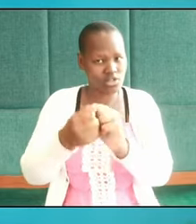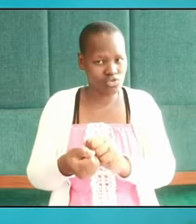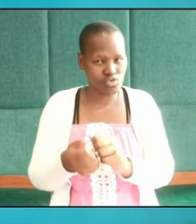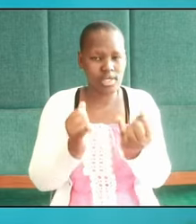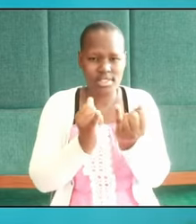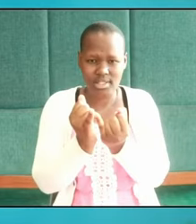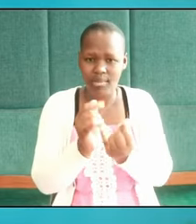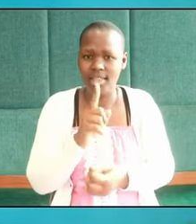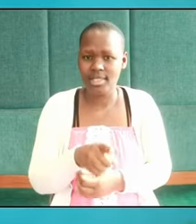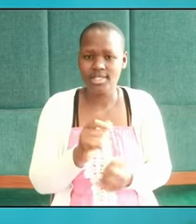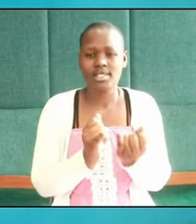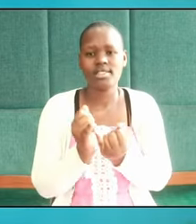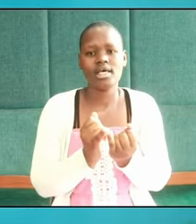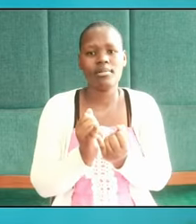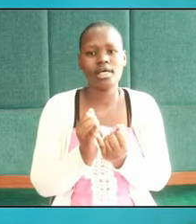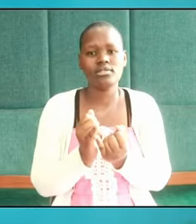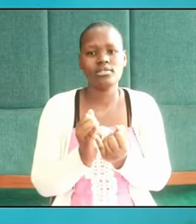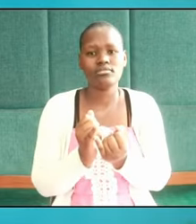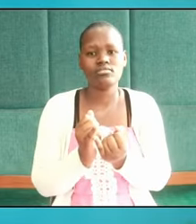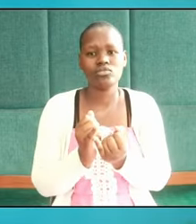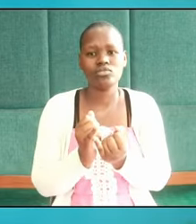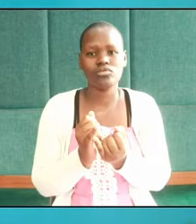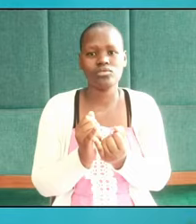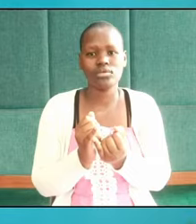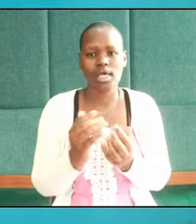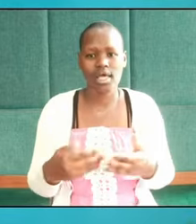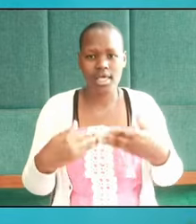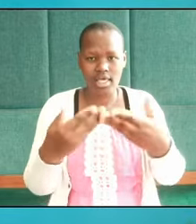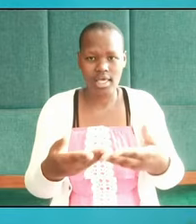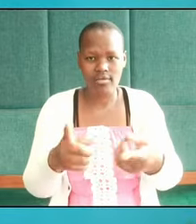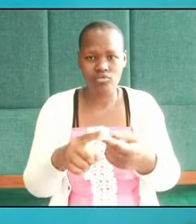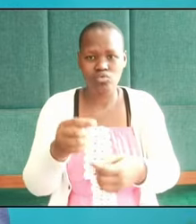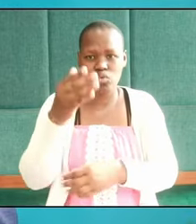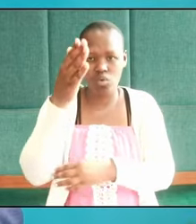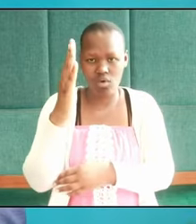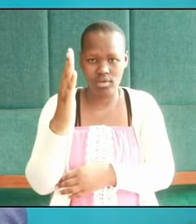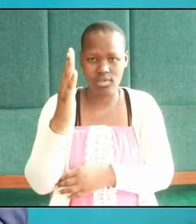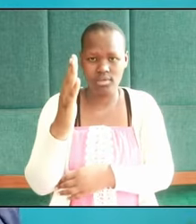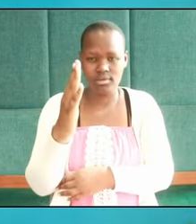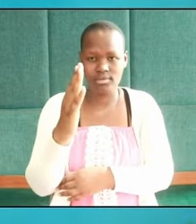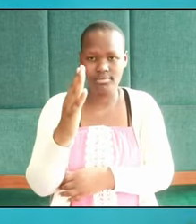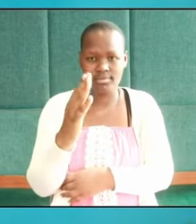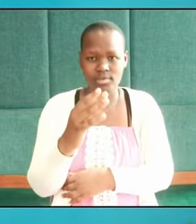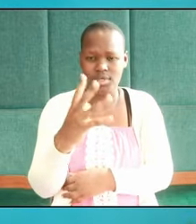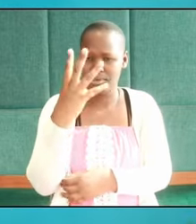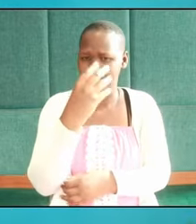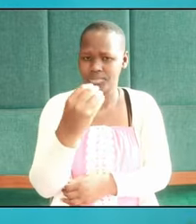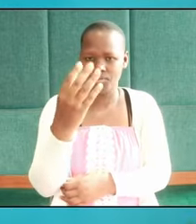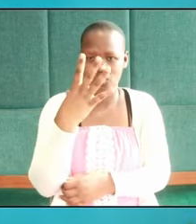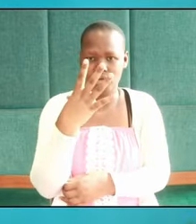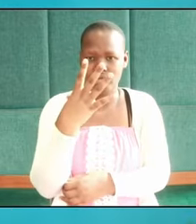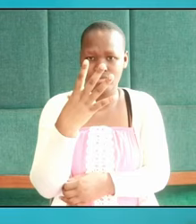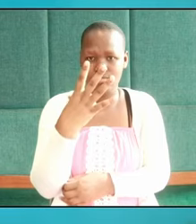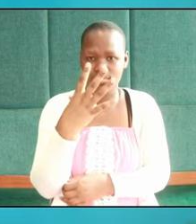is a Sabbath dedicated to golden ages, a beautiful name